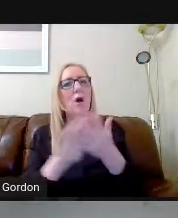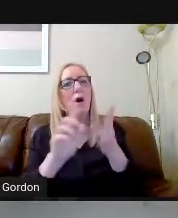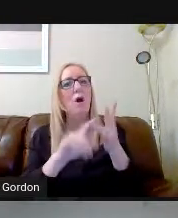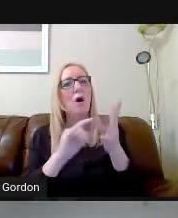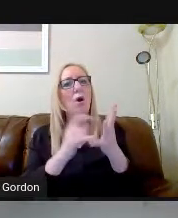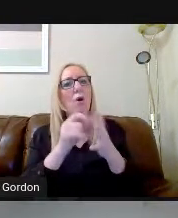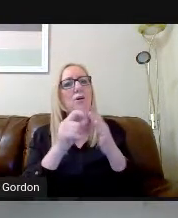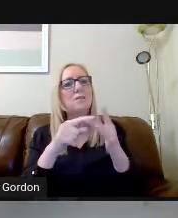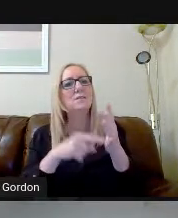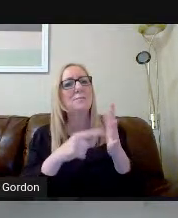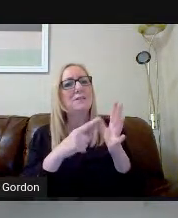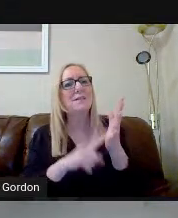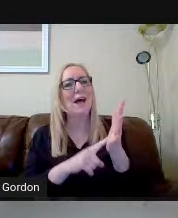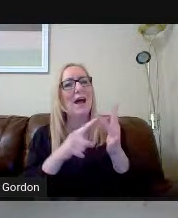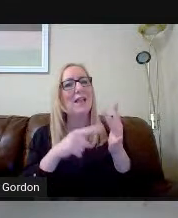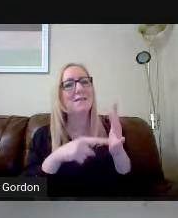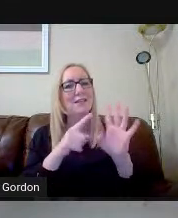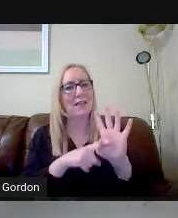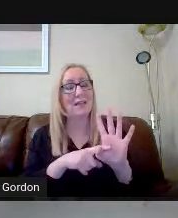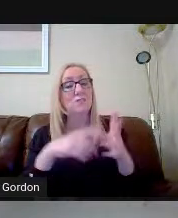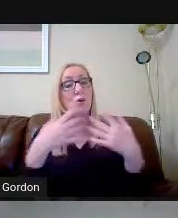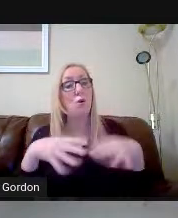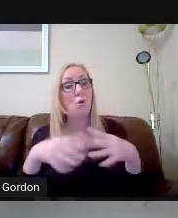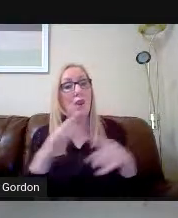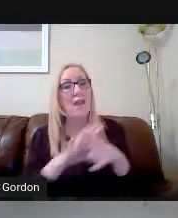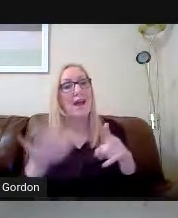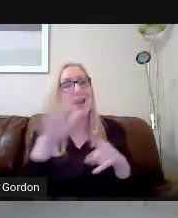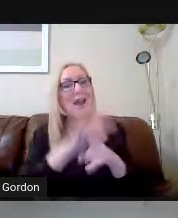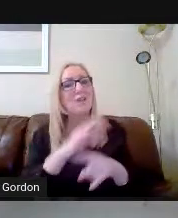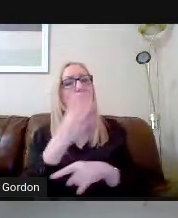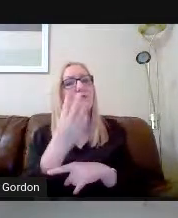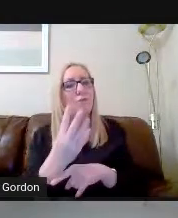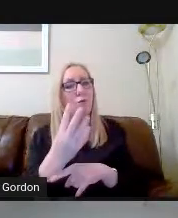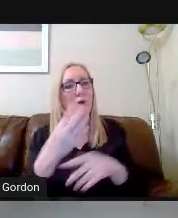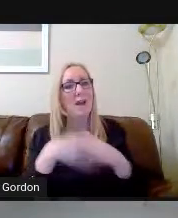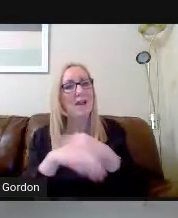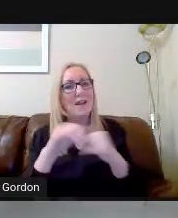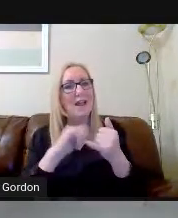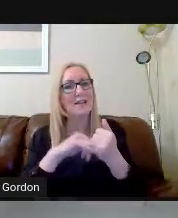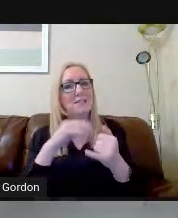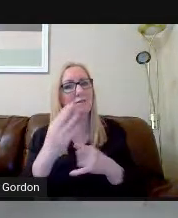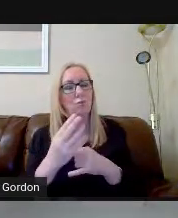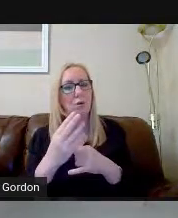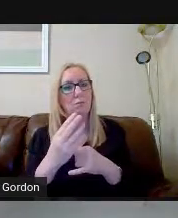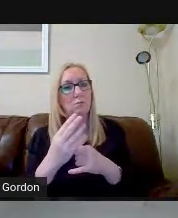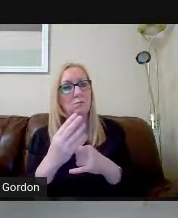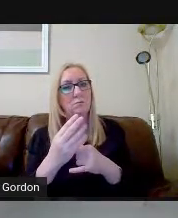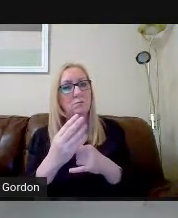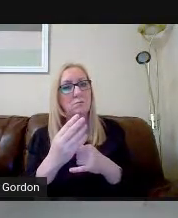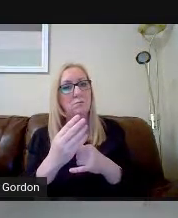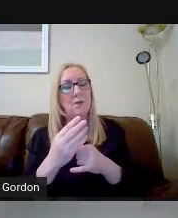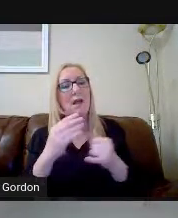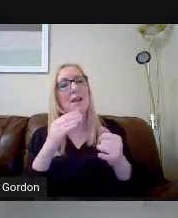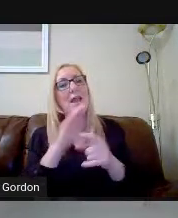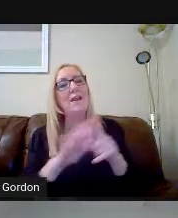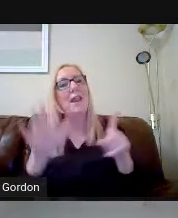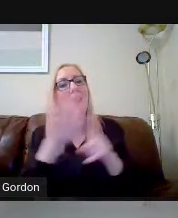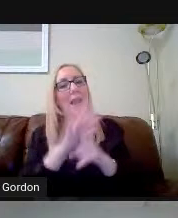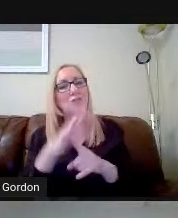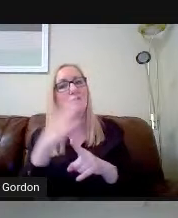offered at national national four in S4 and national five in S5.